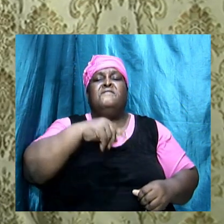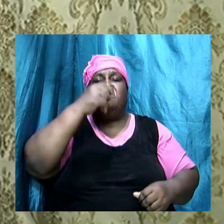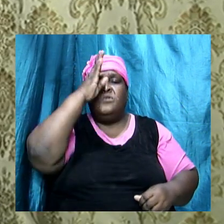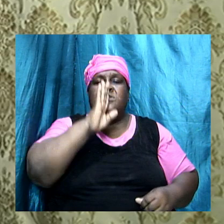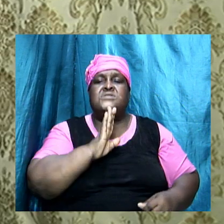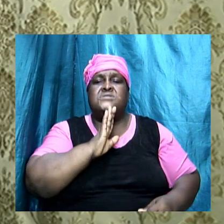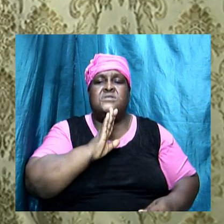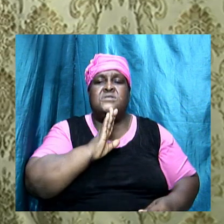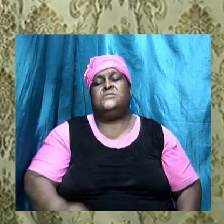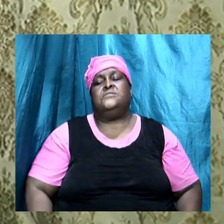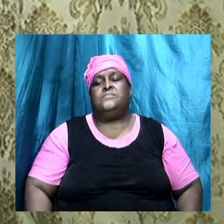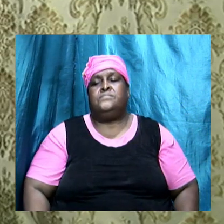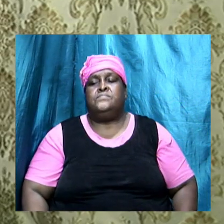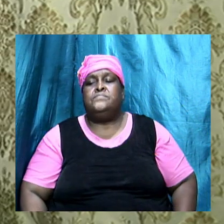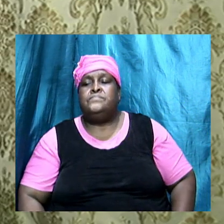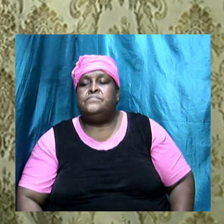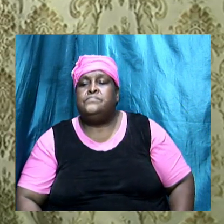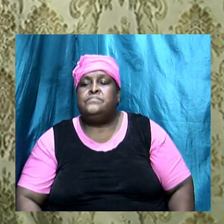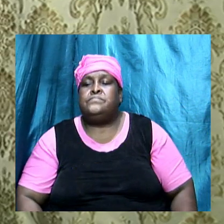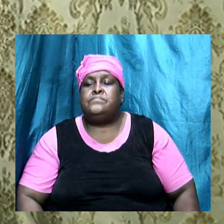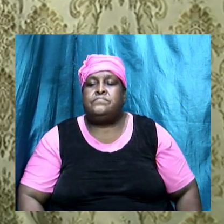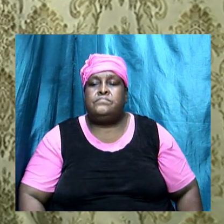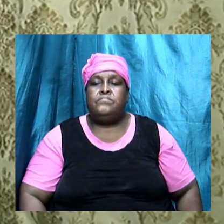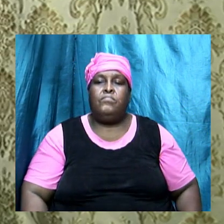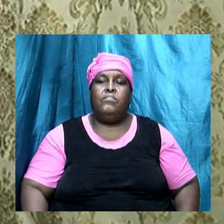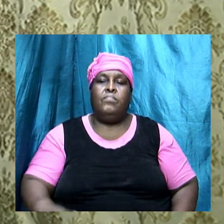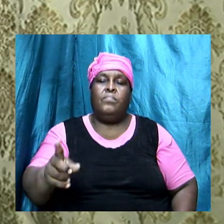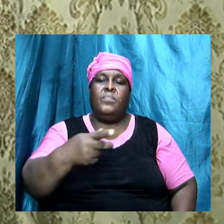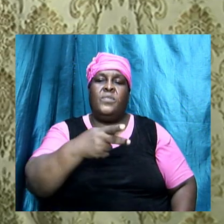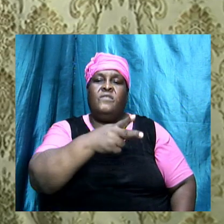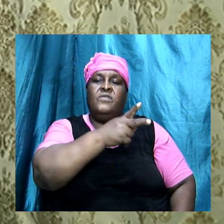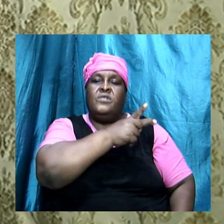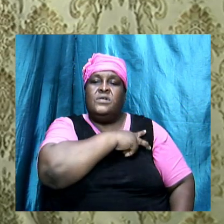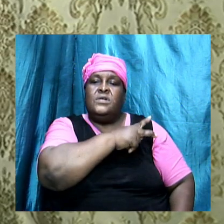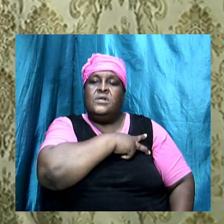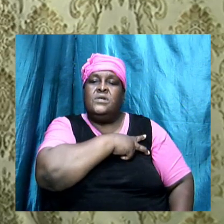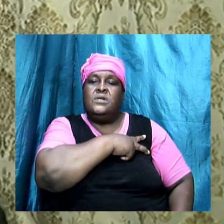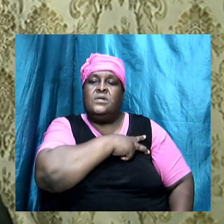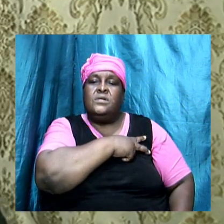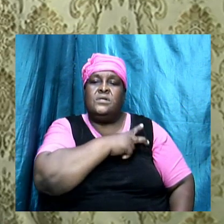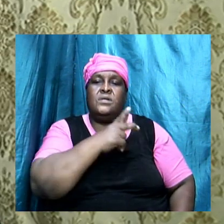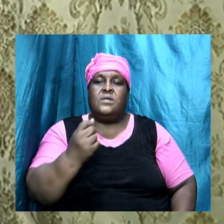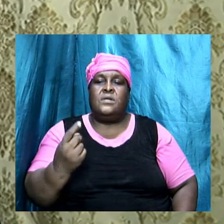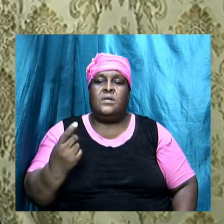Let us look now at 1 Kings 11,